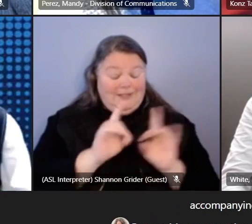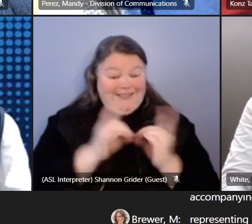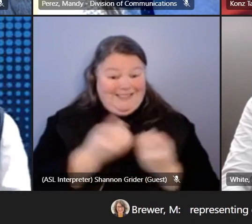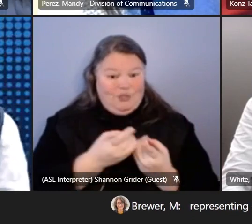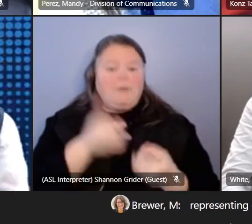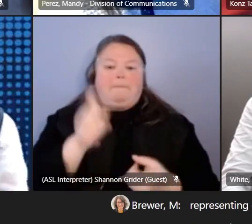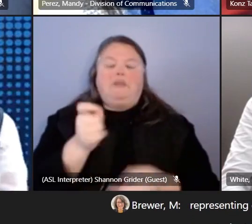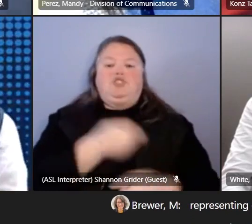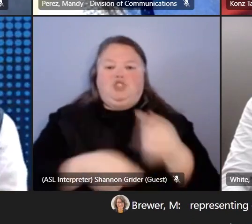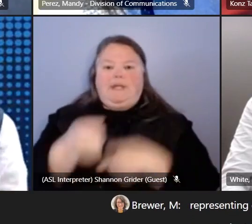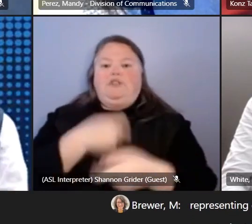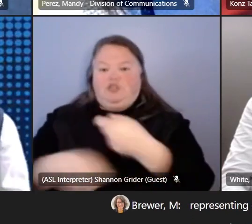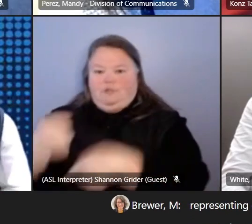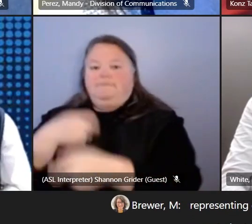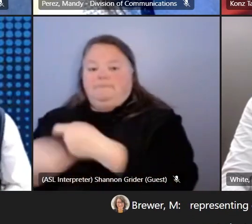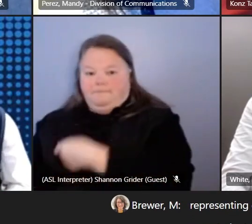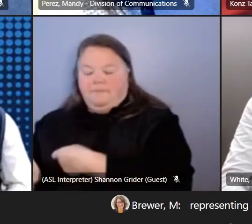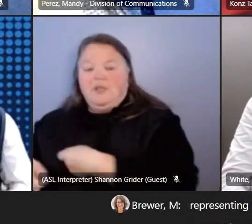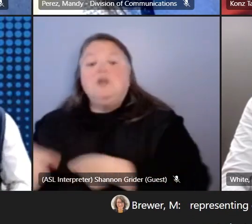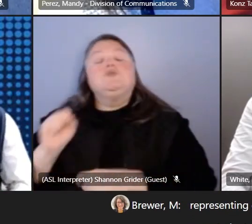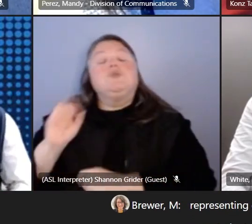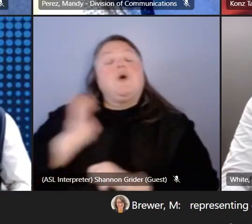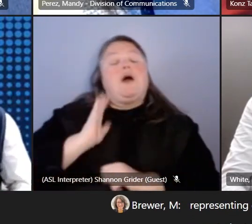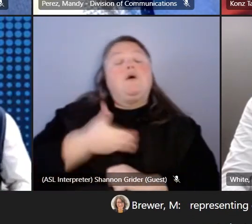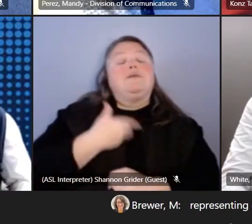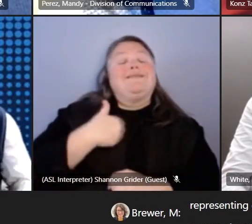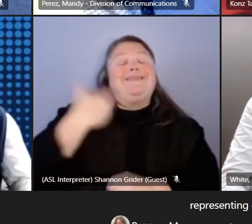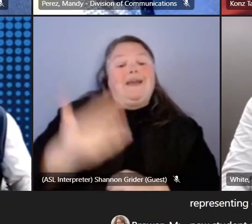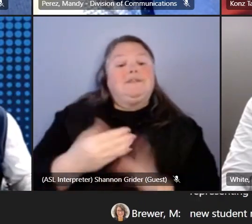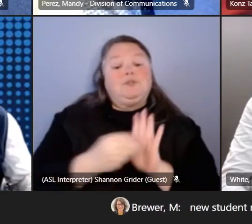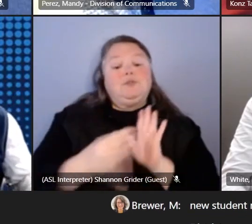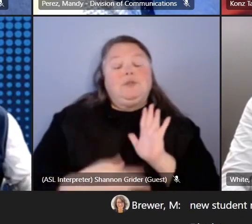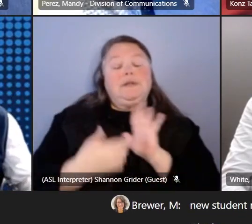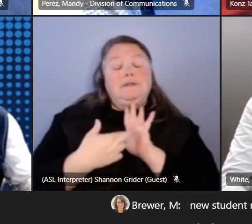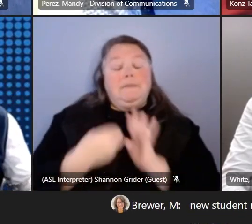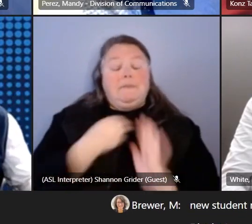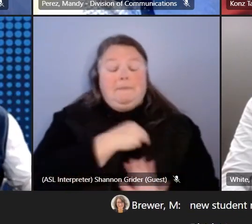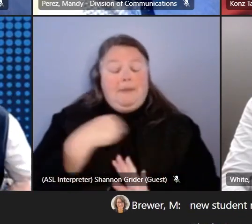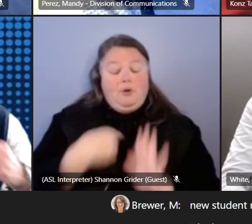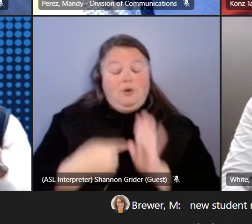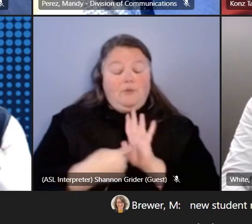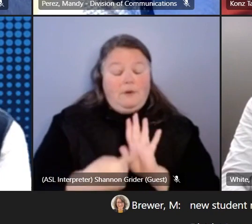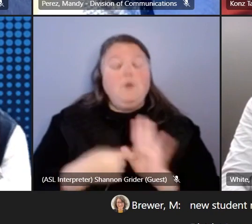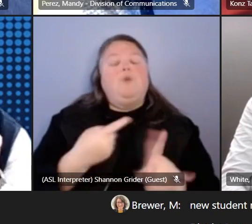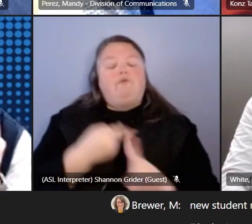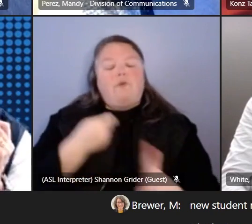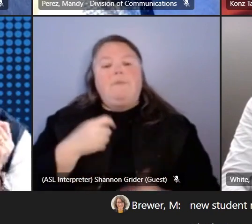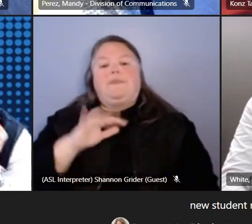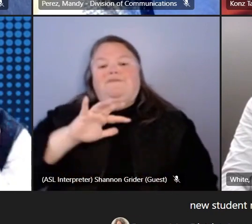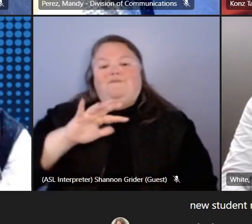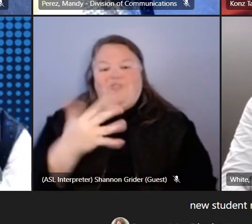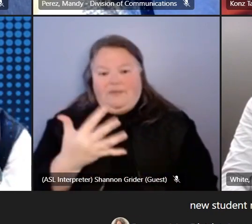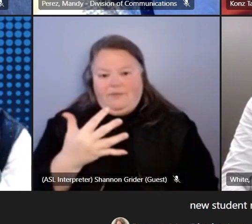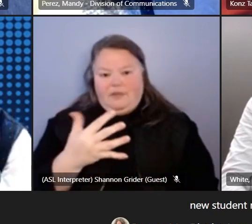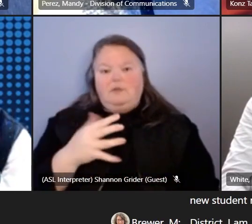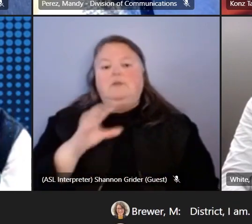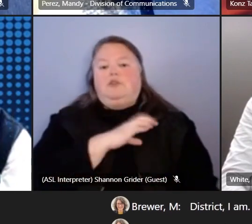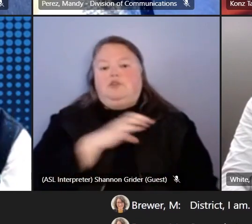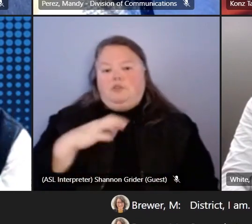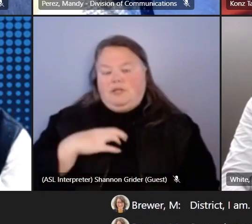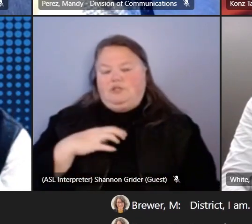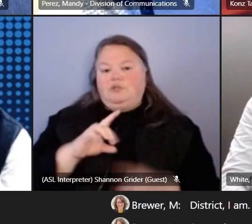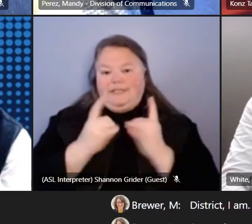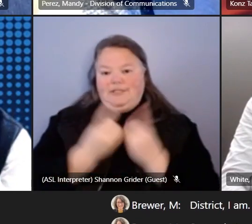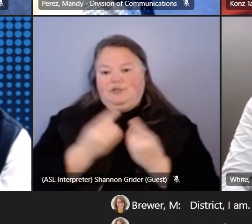student member will come from the fifth congressional district I am somewhat nervous